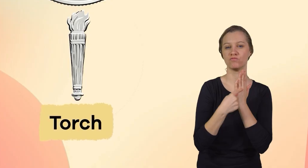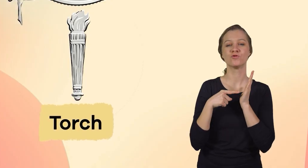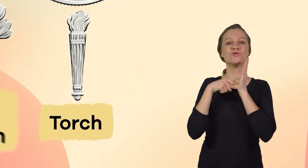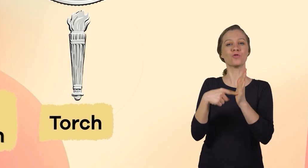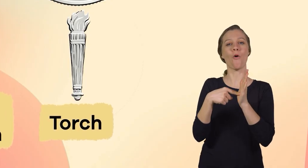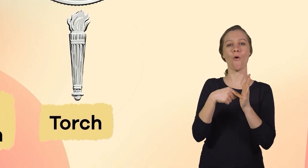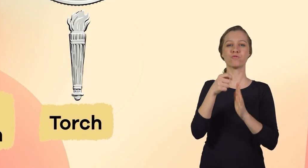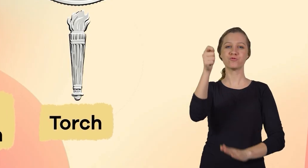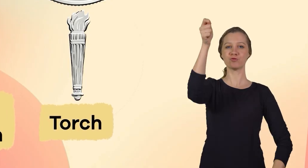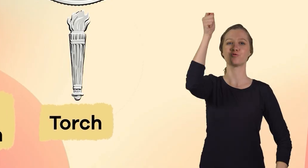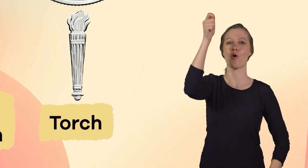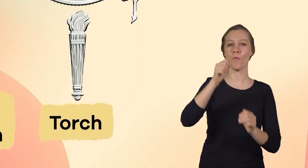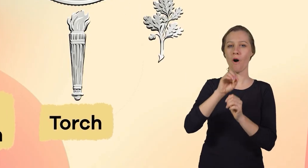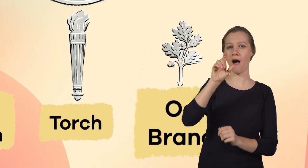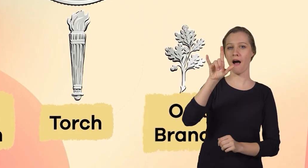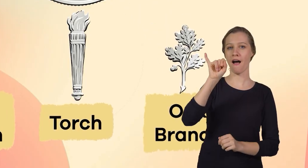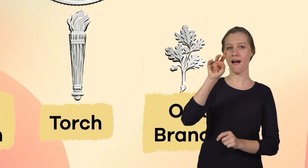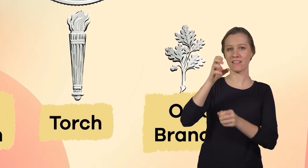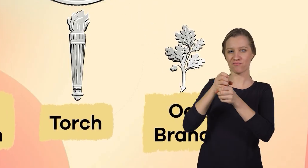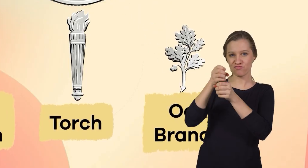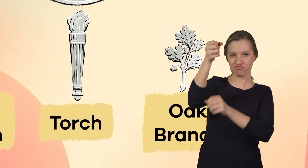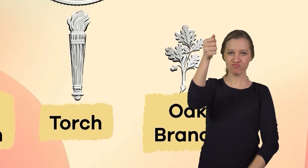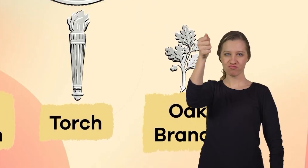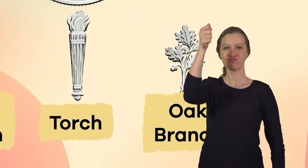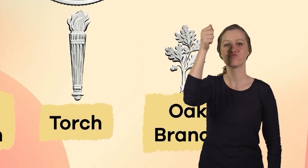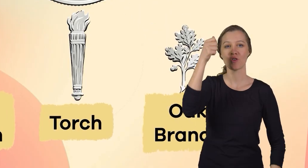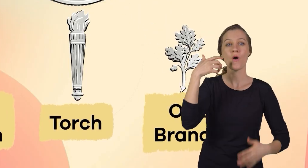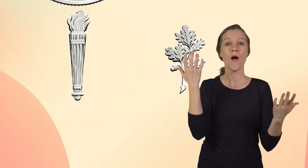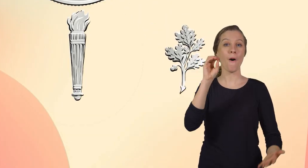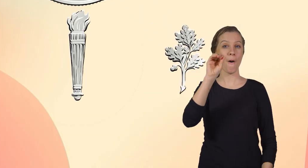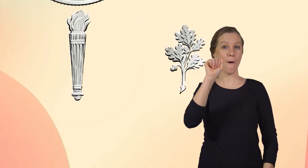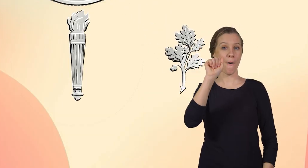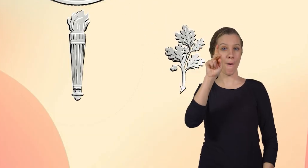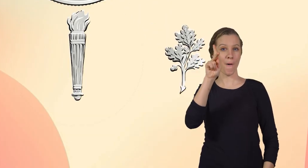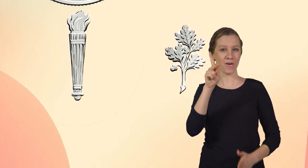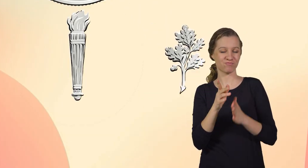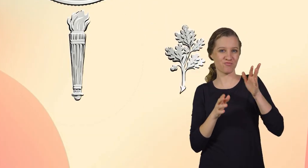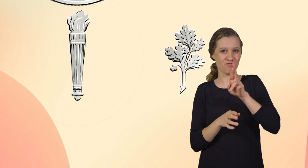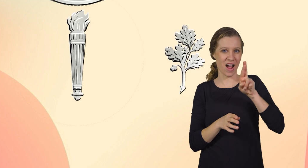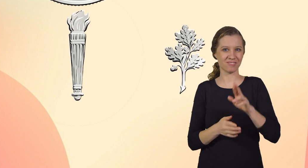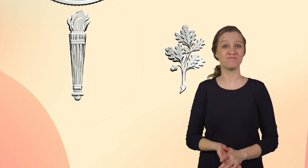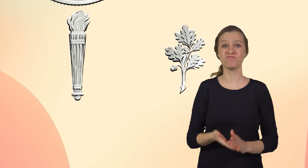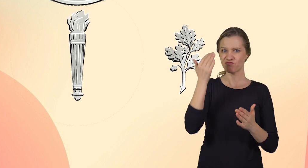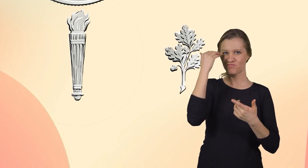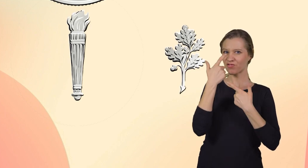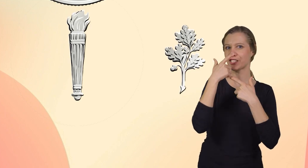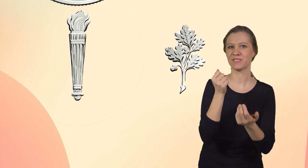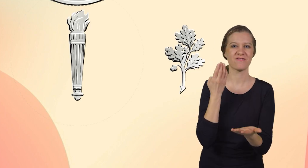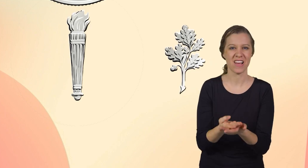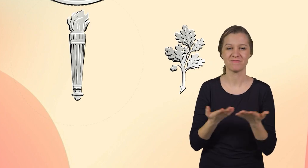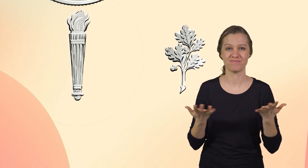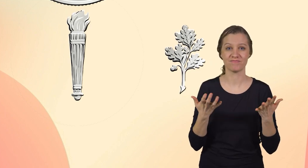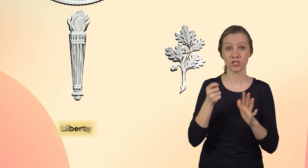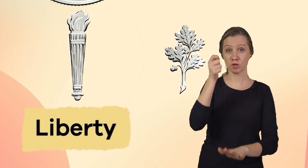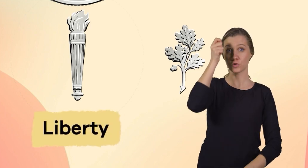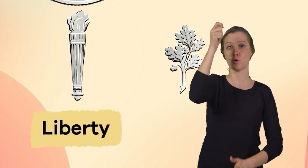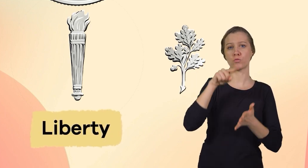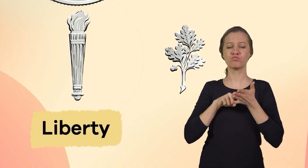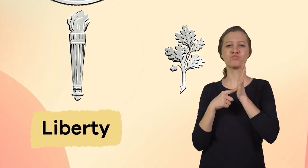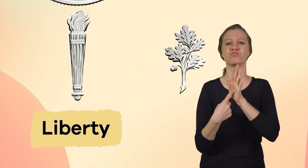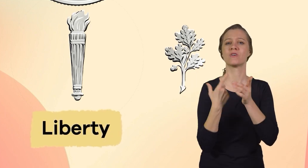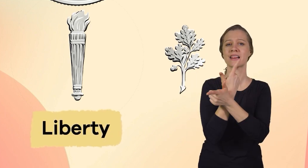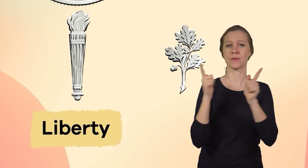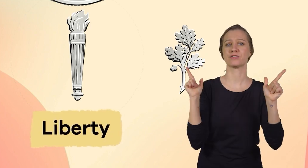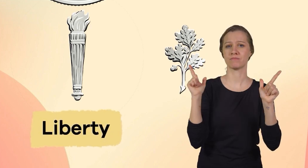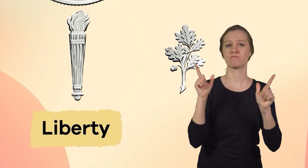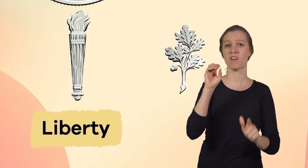torch with an olive branch to the left and an oak branch to the right. Want to know an interesting fact? The torch represents liberty